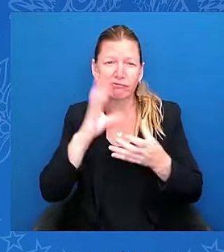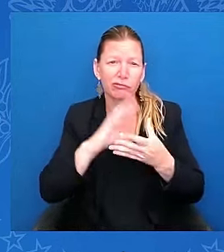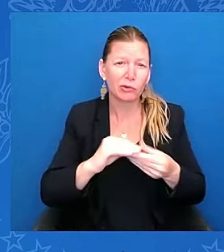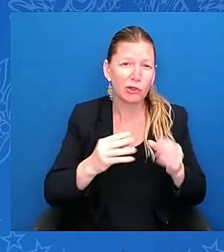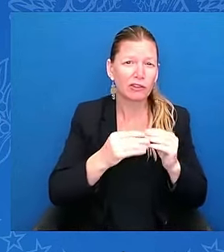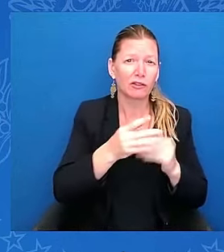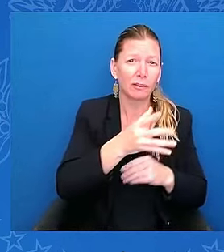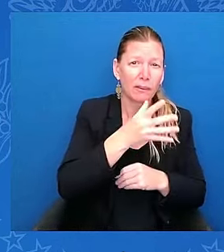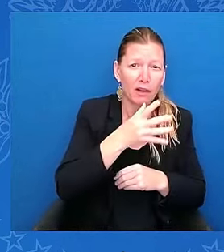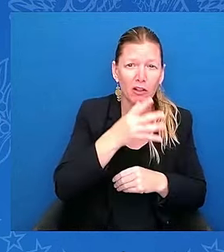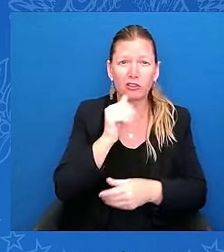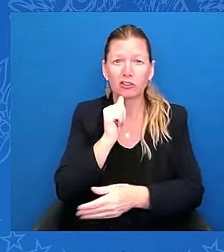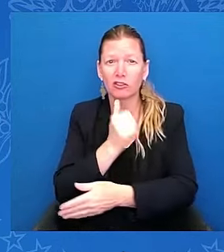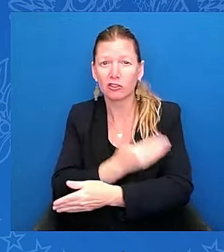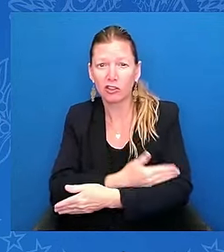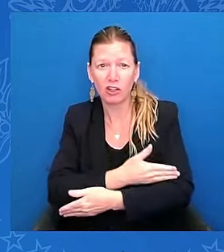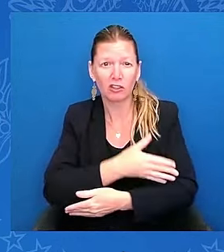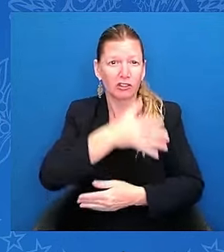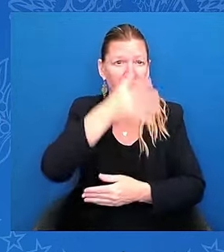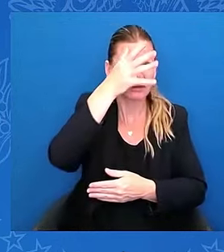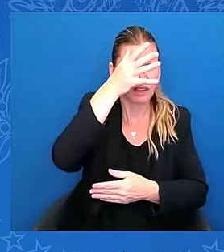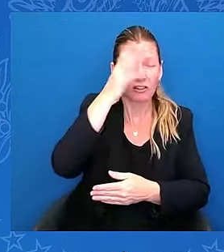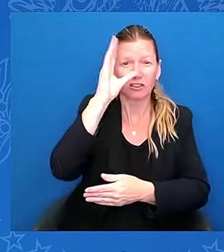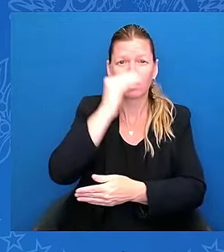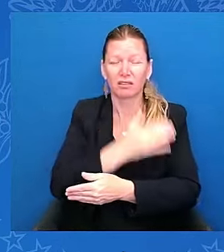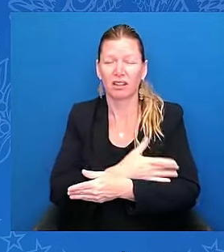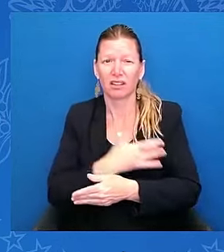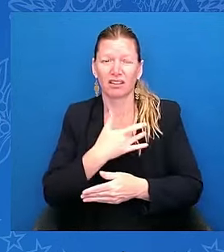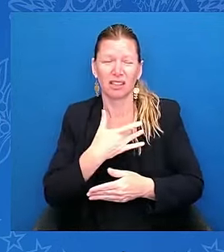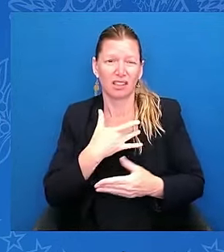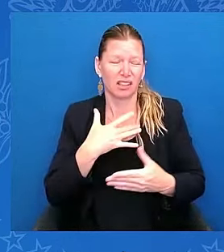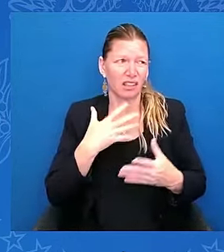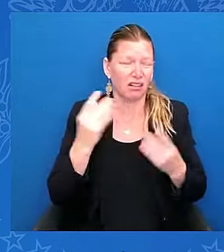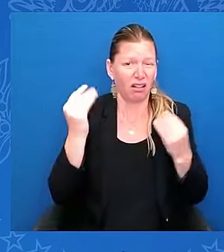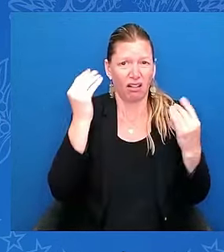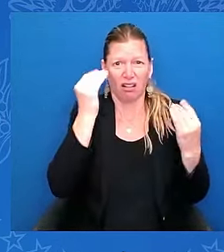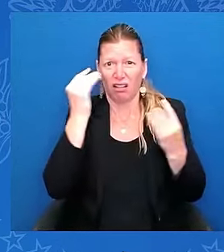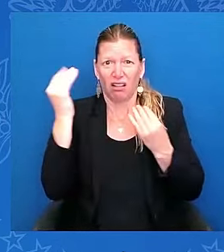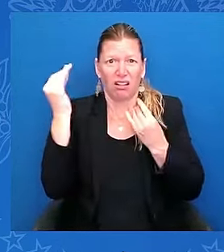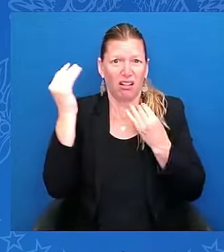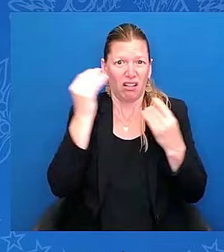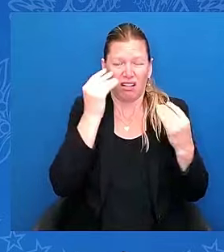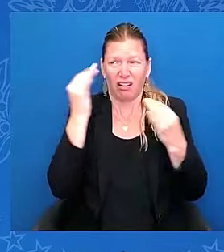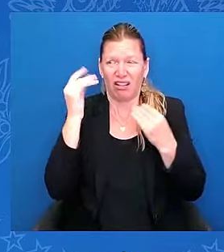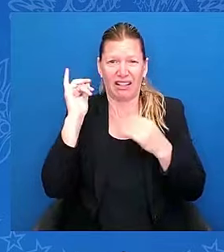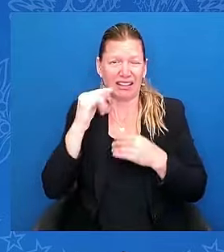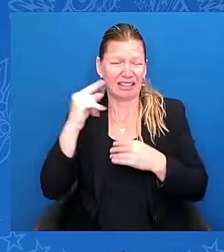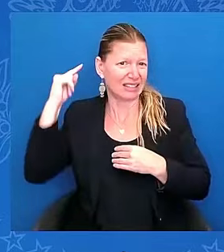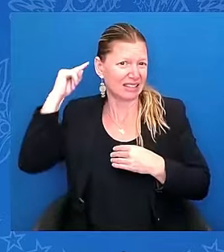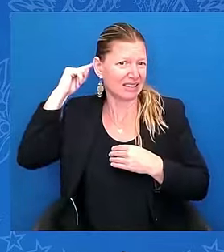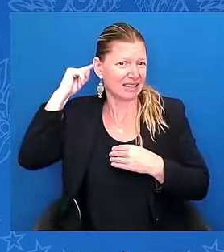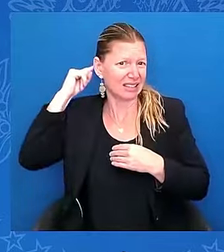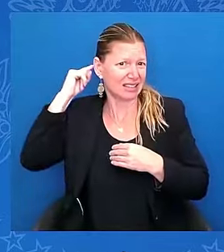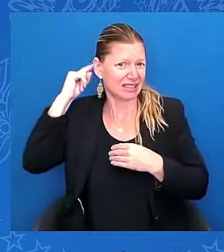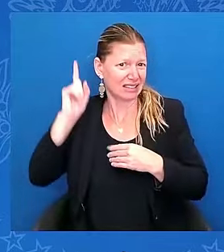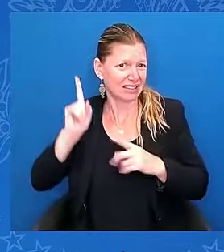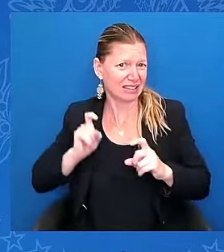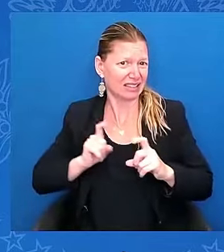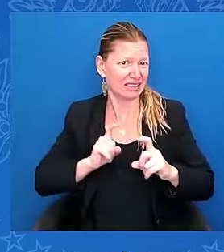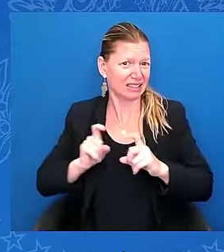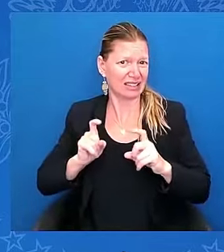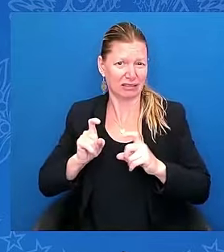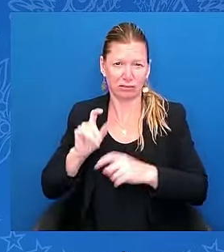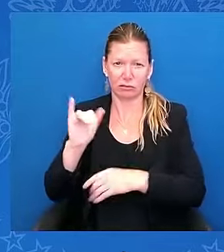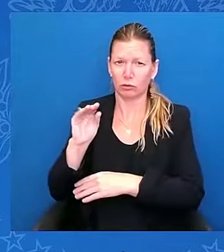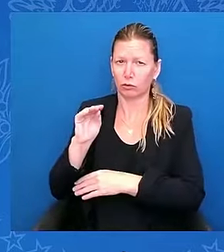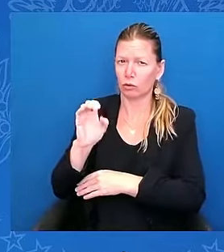of that shadow. So Joe is doing what he always does, leading the way with